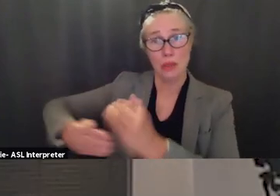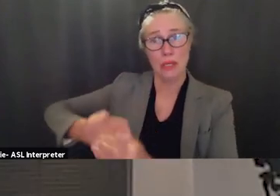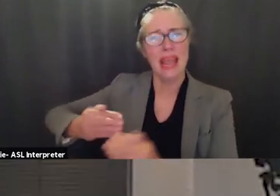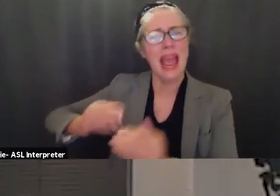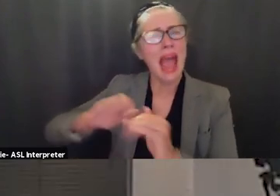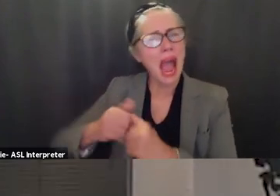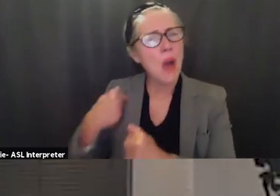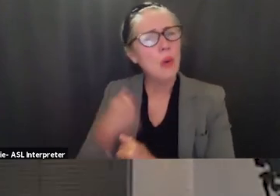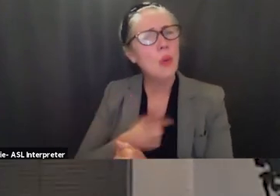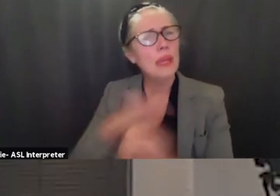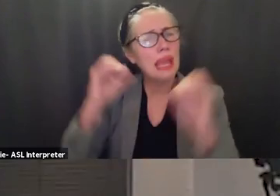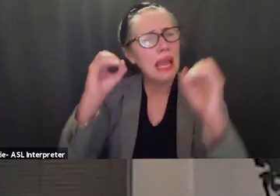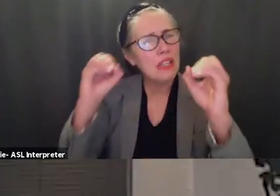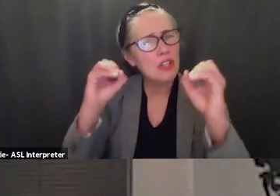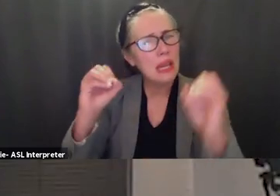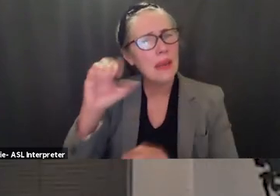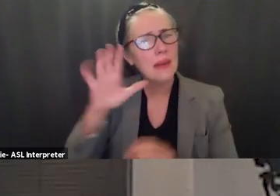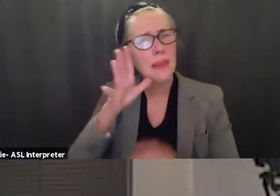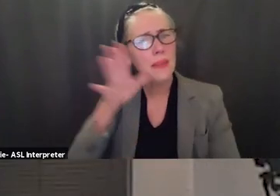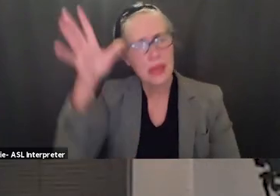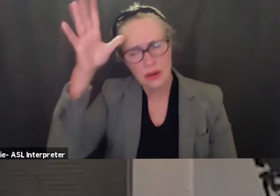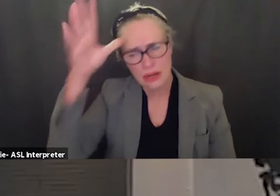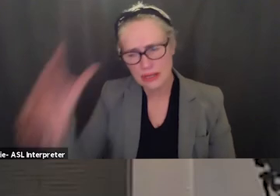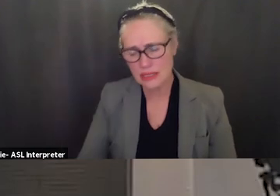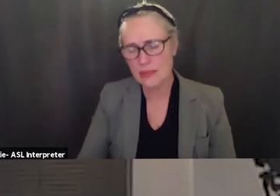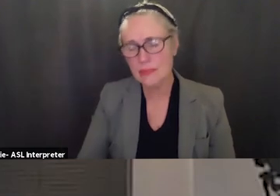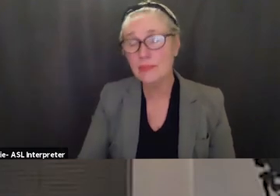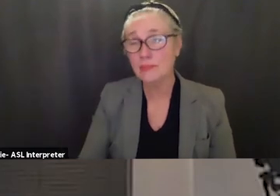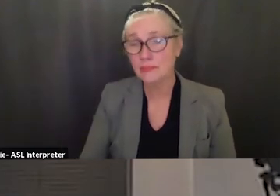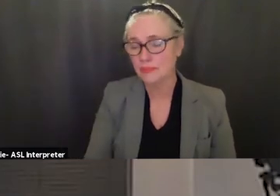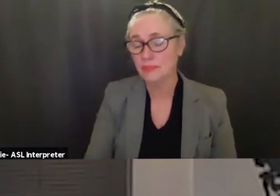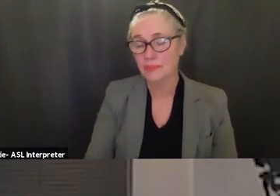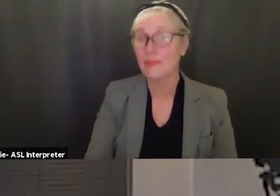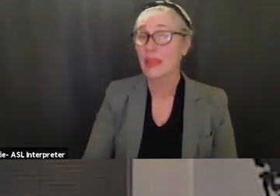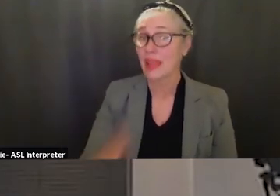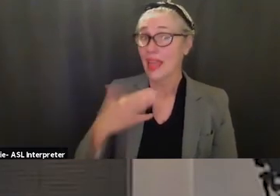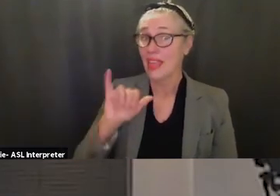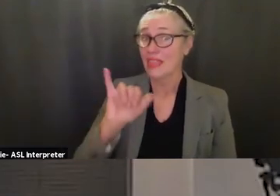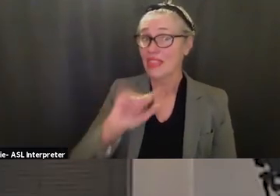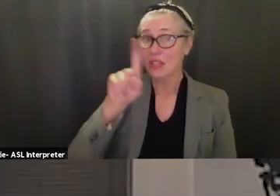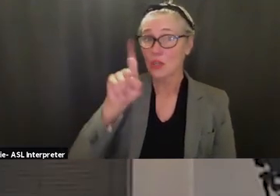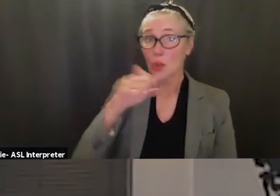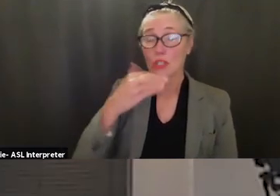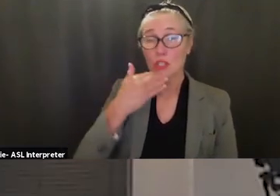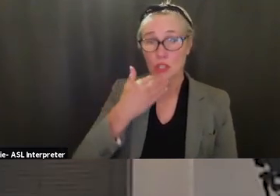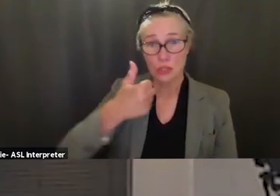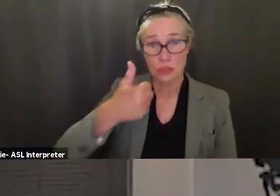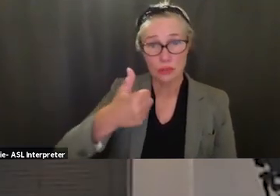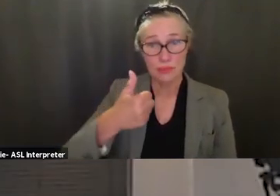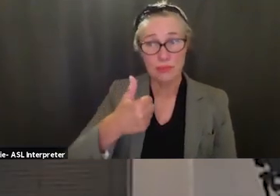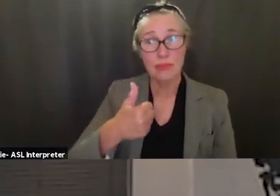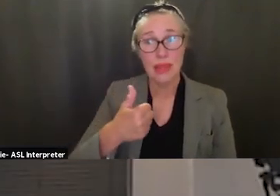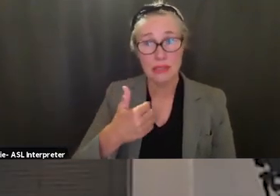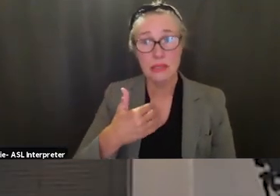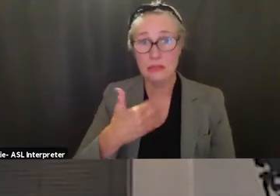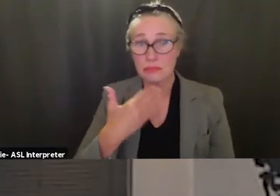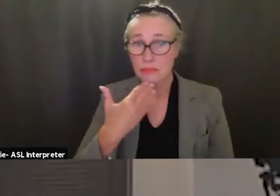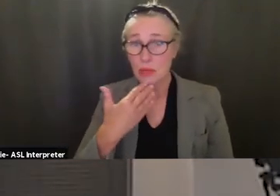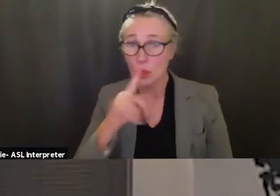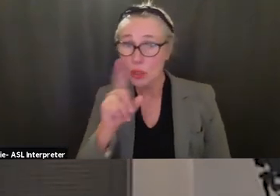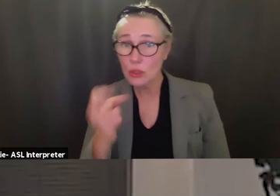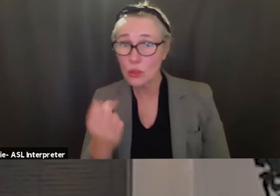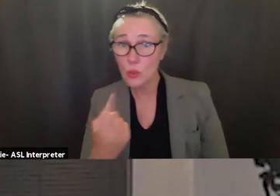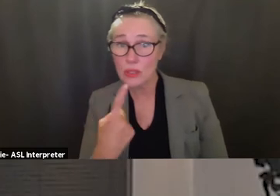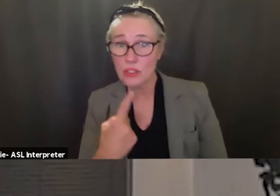so that is a a good question and with um you know